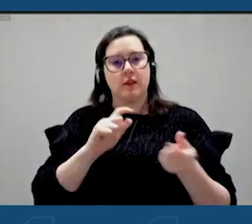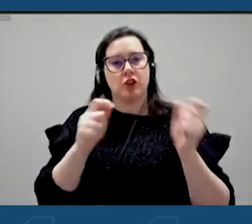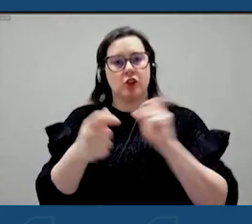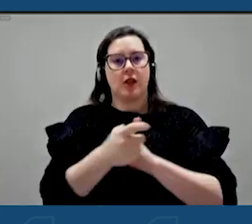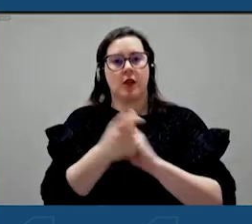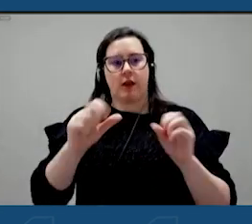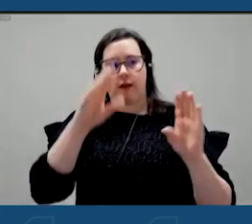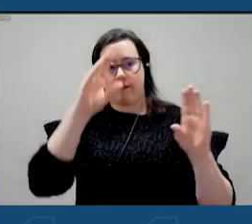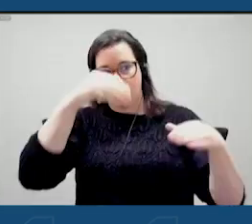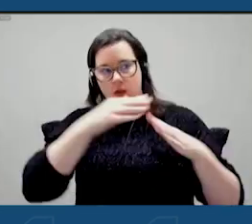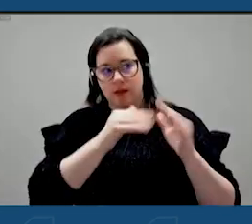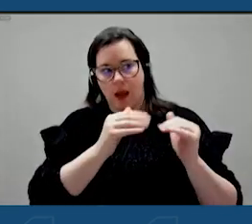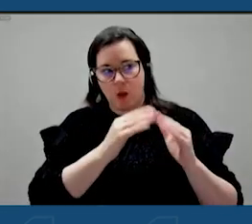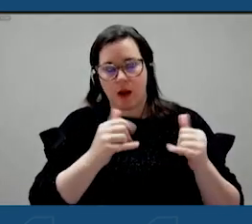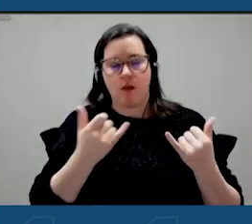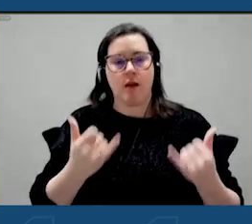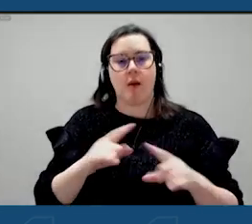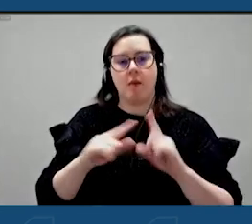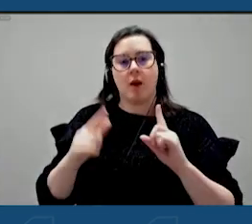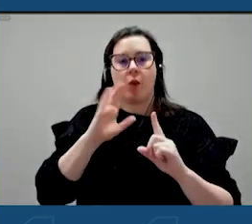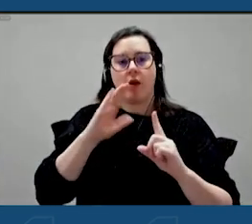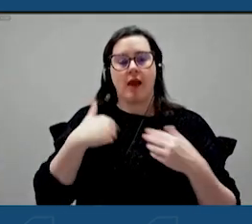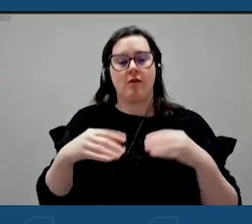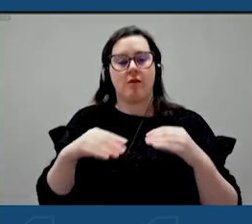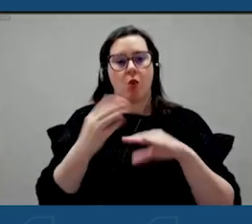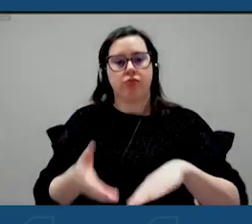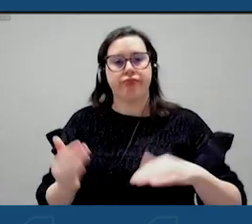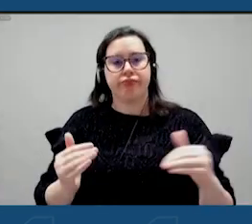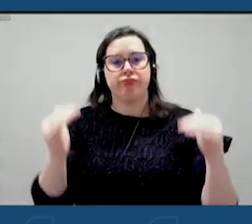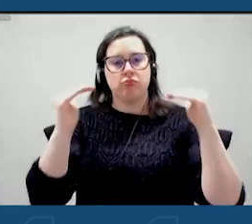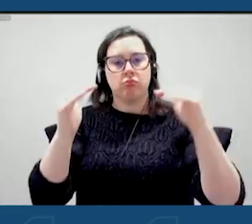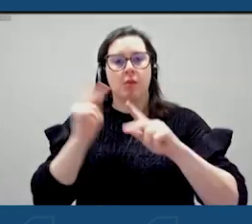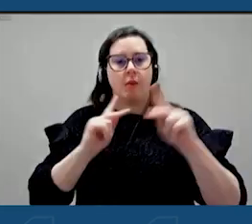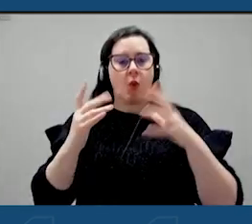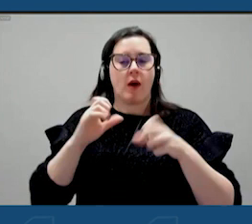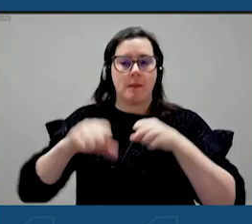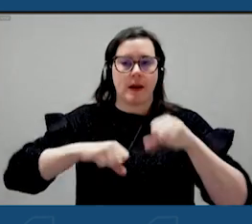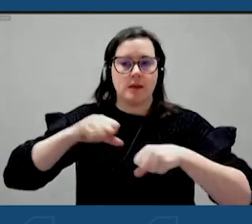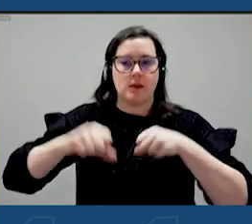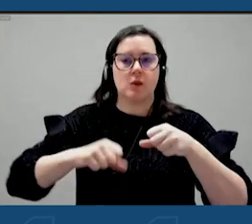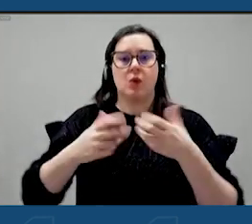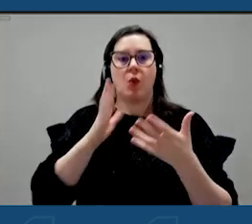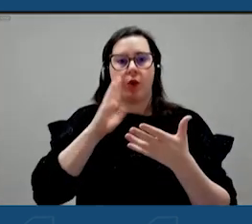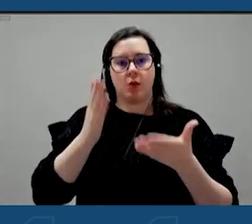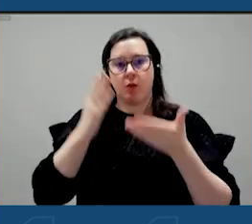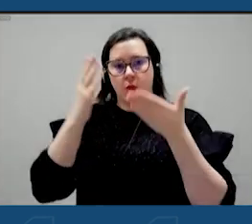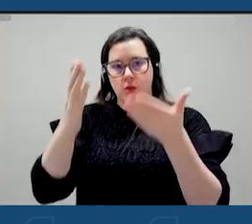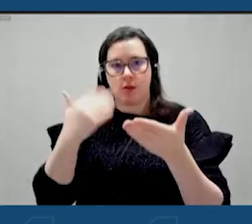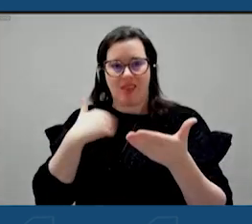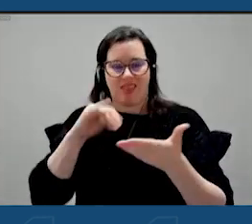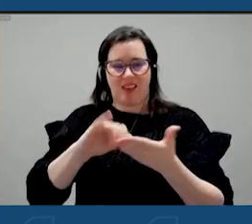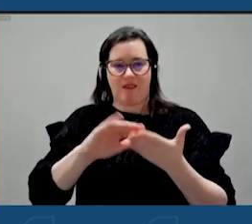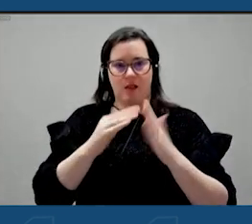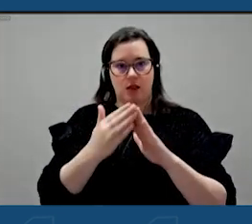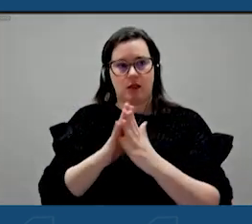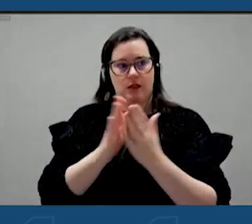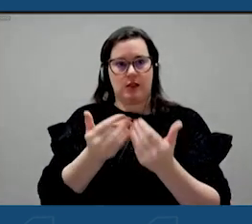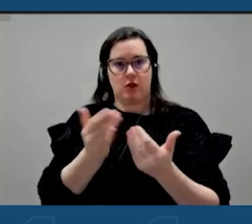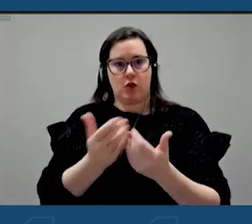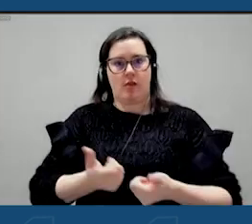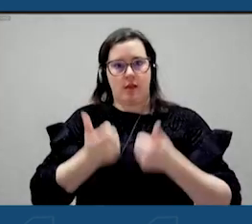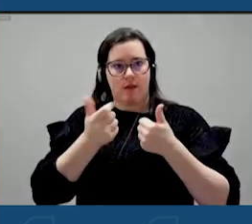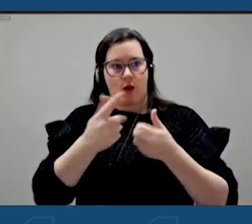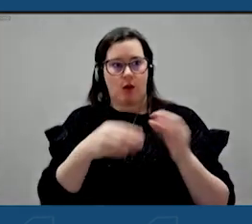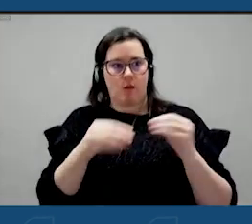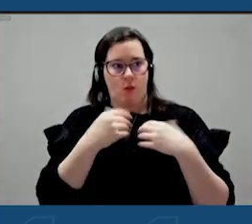downtown. So, so we're going to have more upgrades for people who want to bicycle around, which you're proposing is to make the village more livable and healthier. Those are